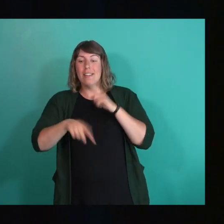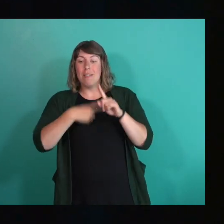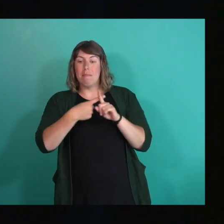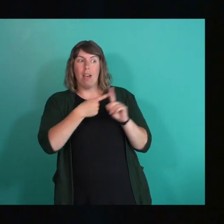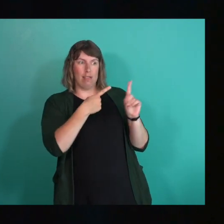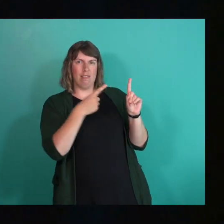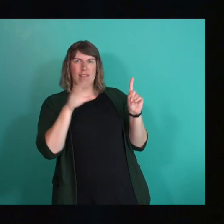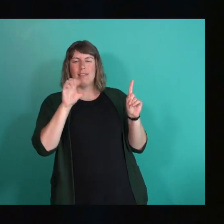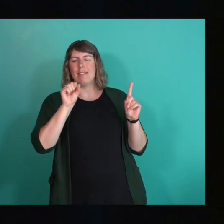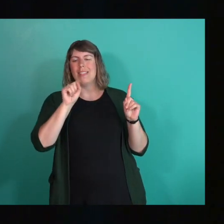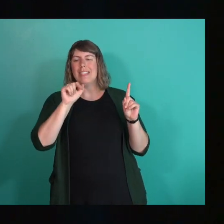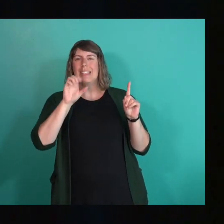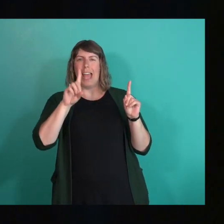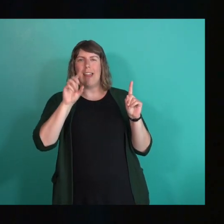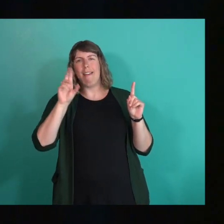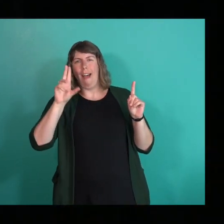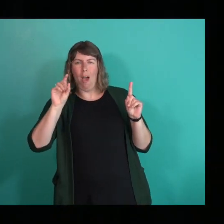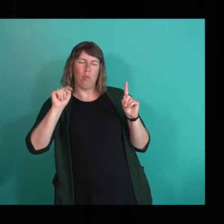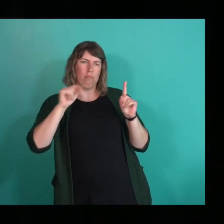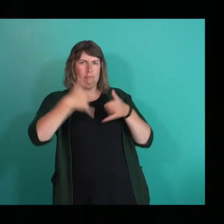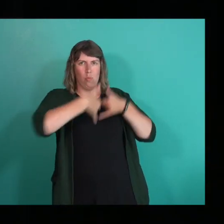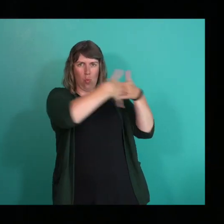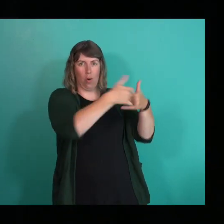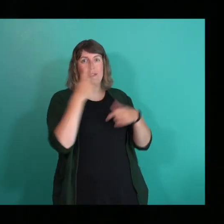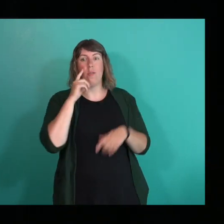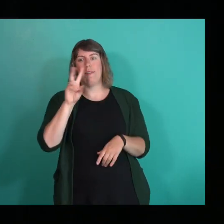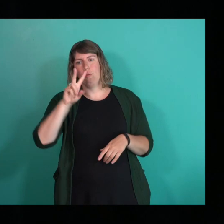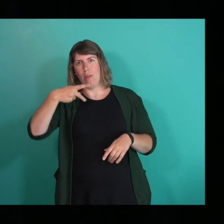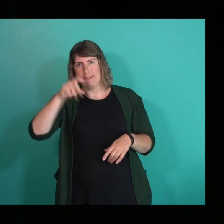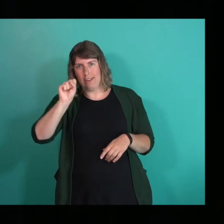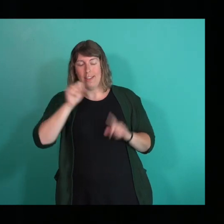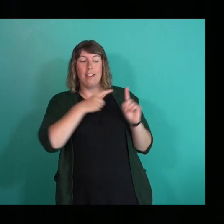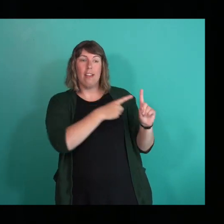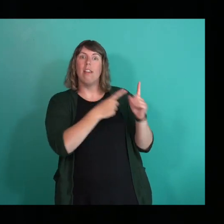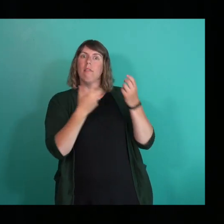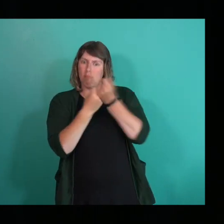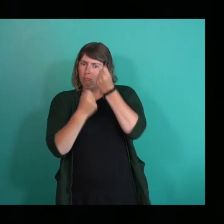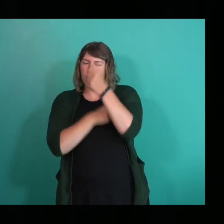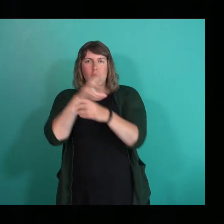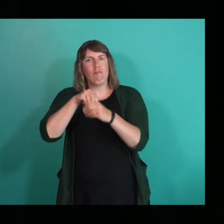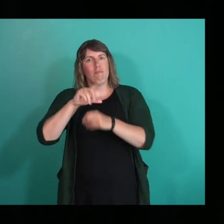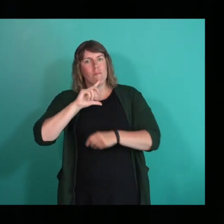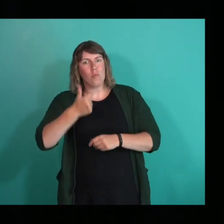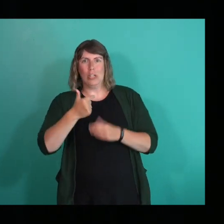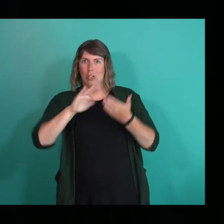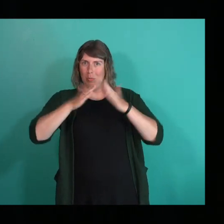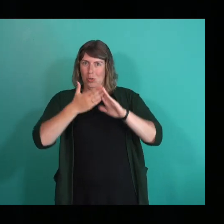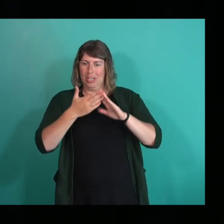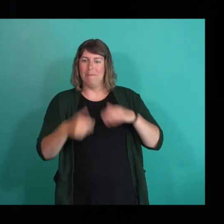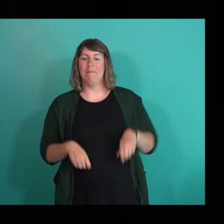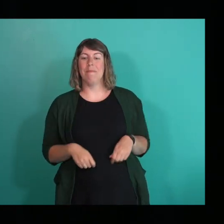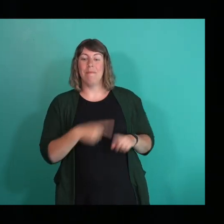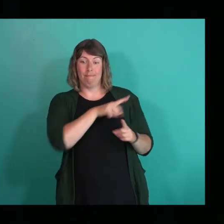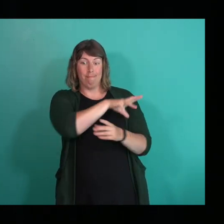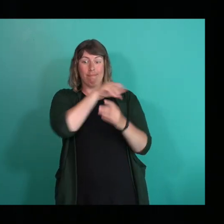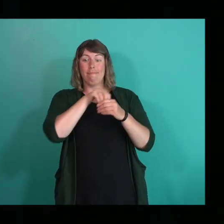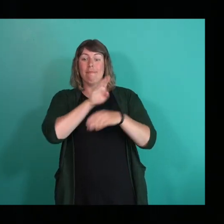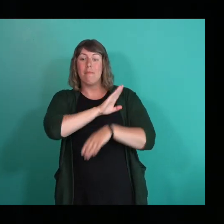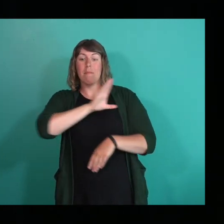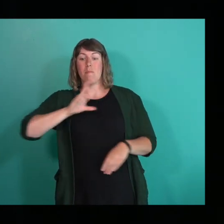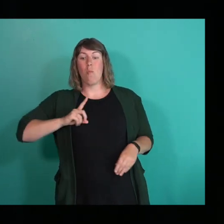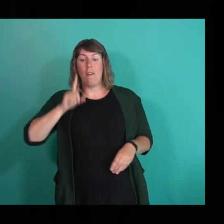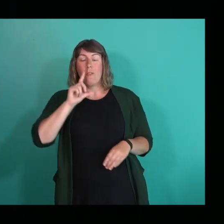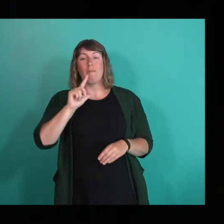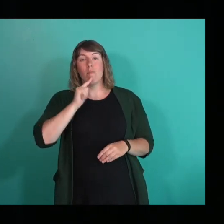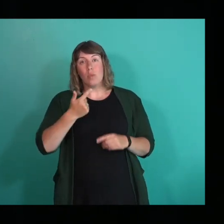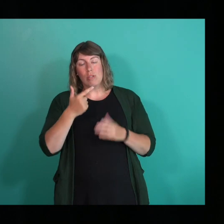standout award from the Vancouver Pride Society. Osho is a pillar of Vancouver's LGBTQ plus community, serving on the boards of